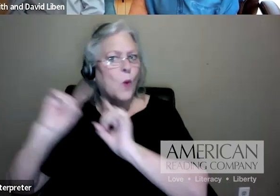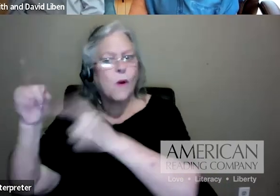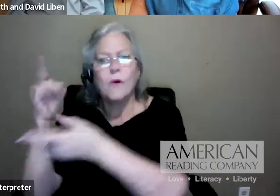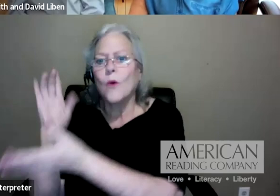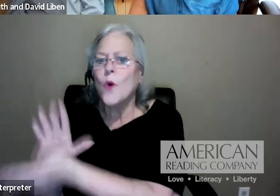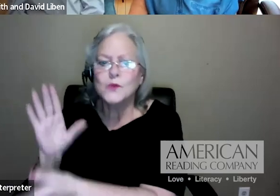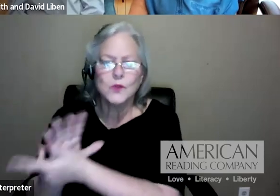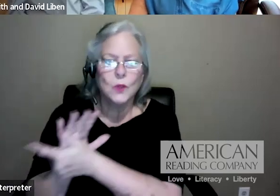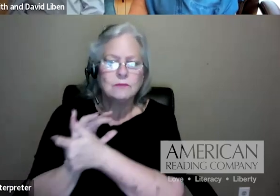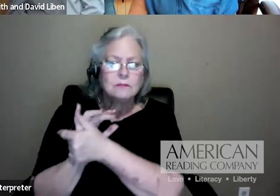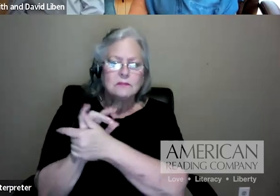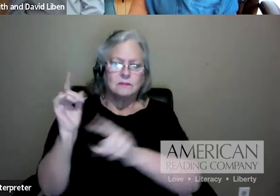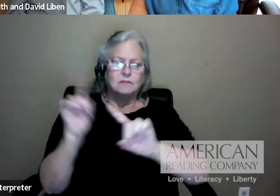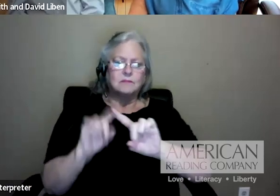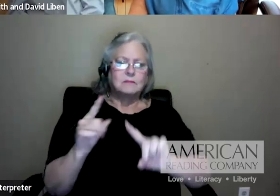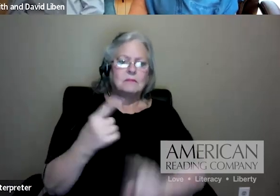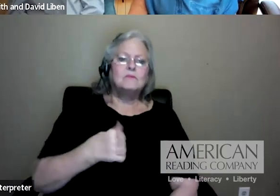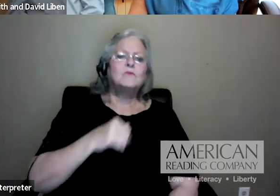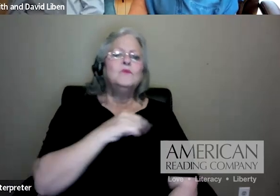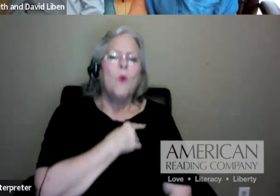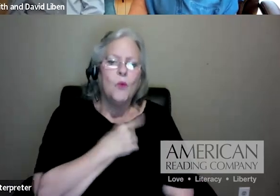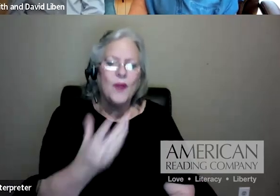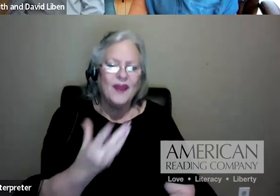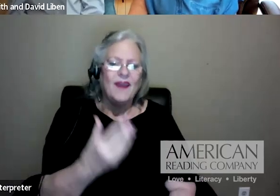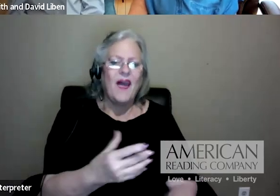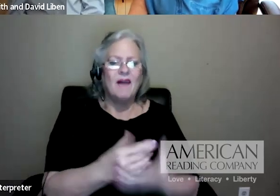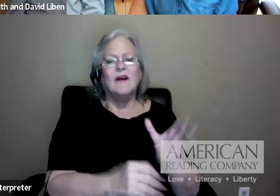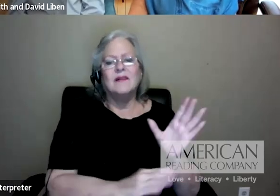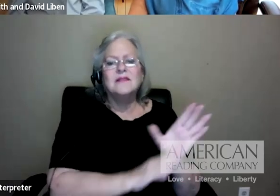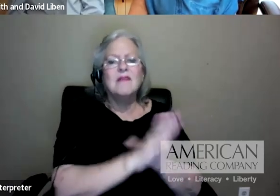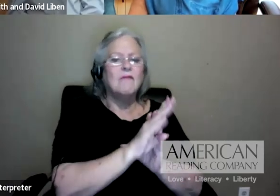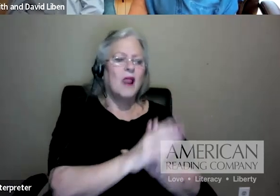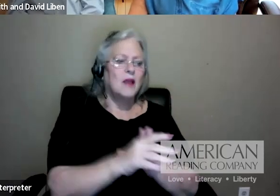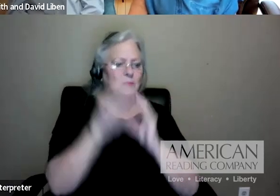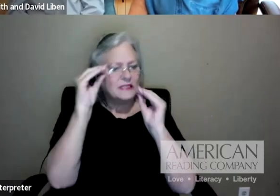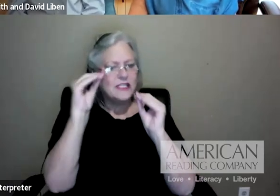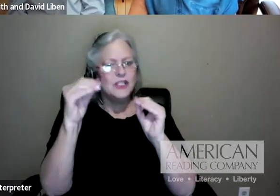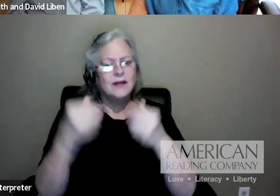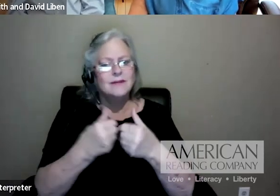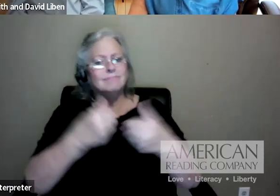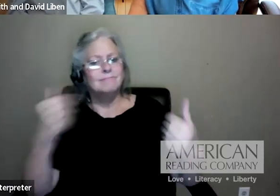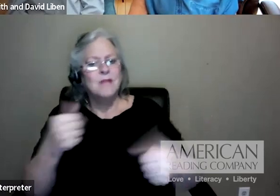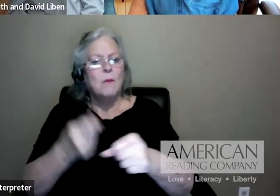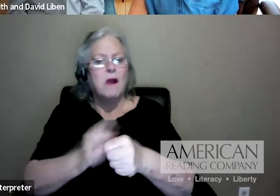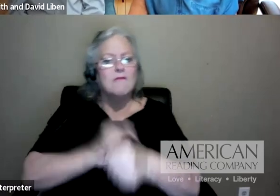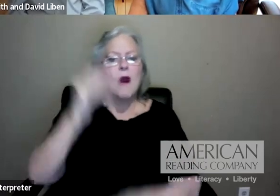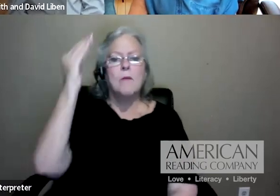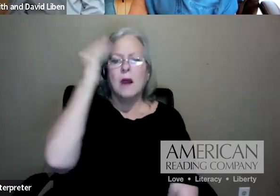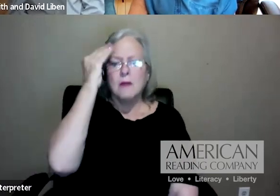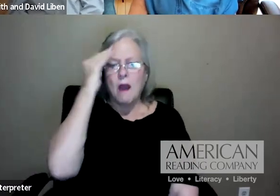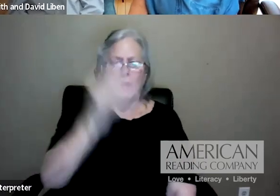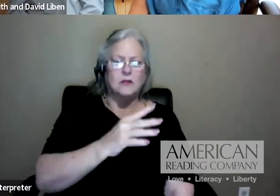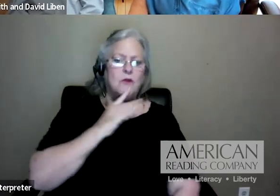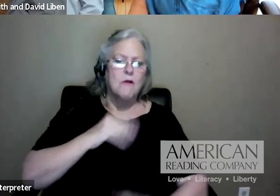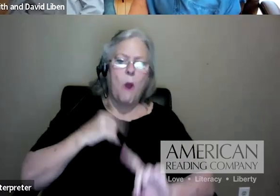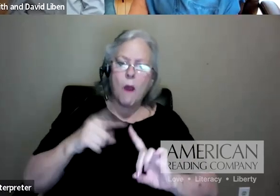atomized instruction away from knowledge with an approach on comprehension strategies or even standards. We're going to talk about structure this